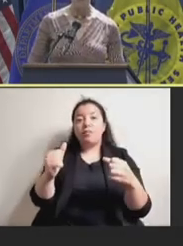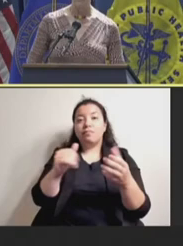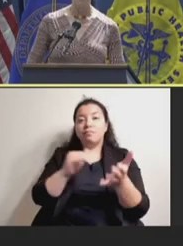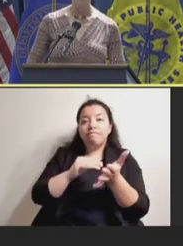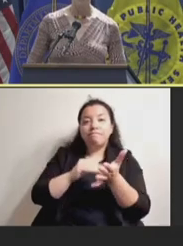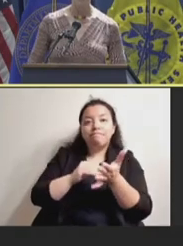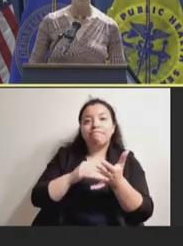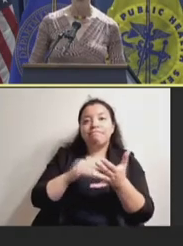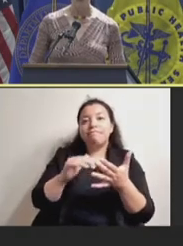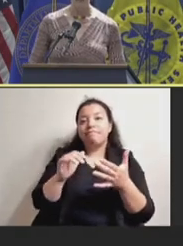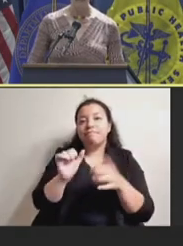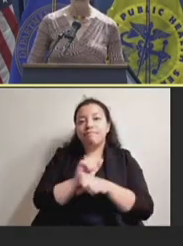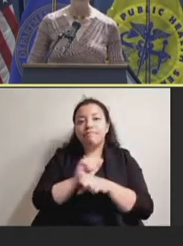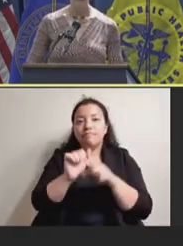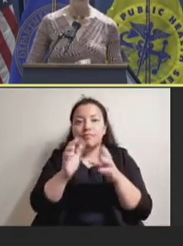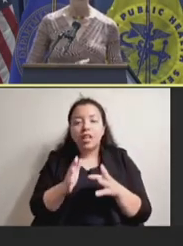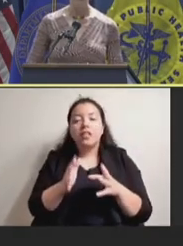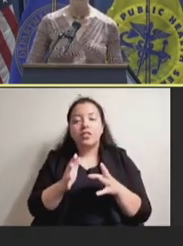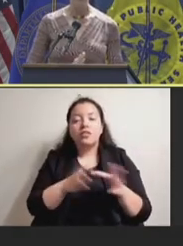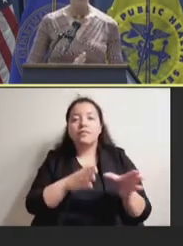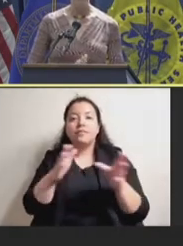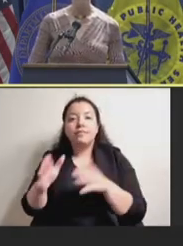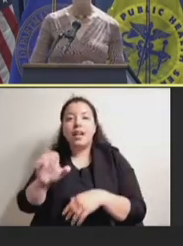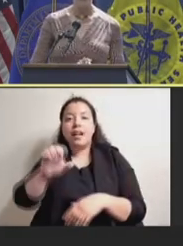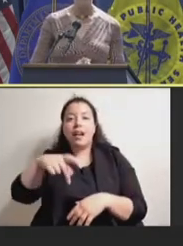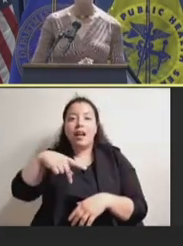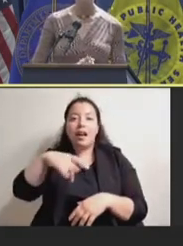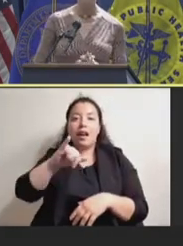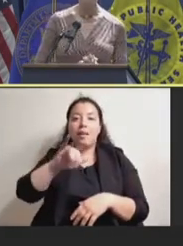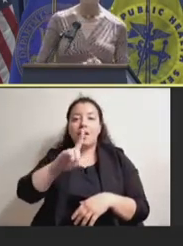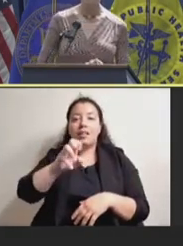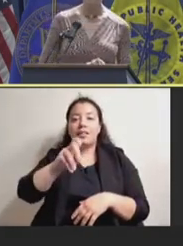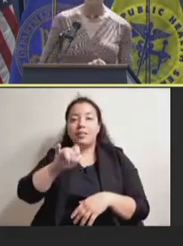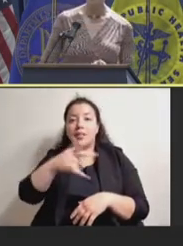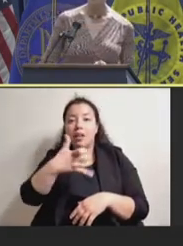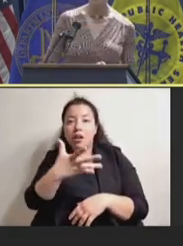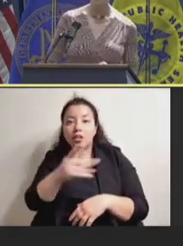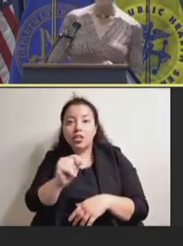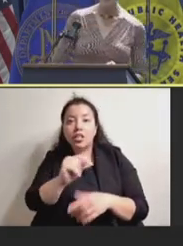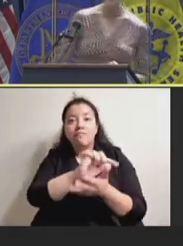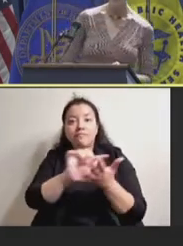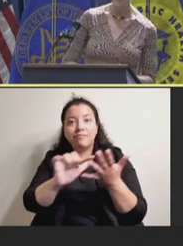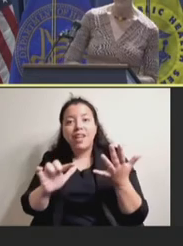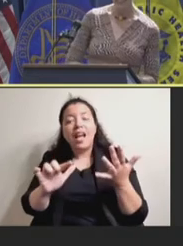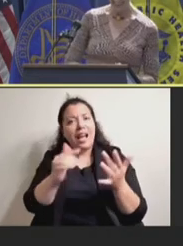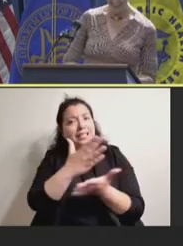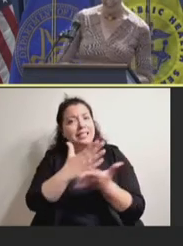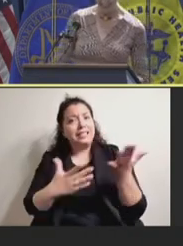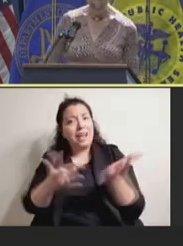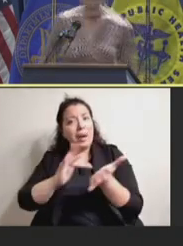health economists, epidemiologists, et cetera. We even have some medical doctors on some of our teams.